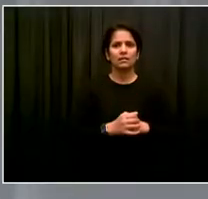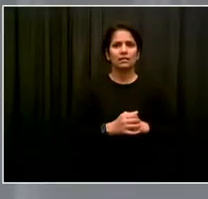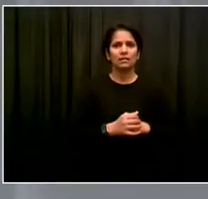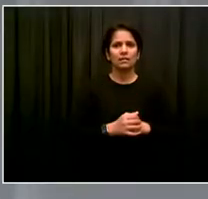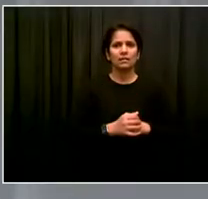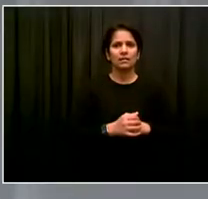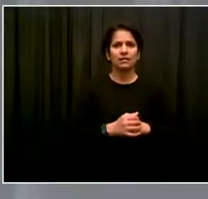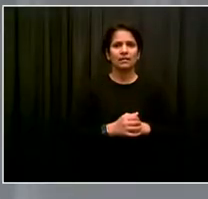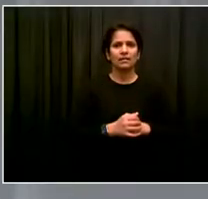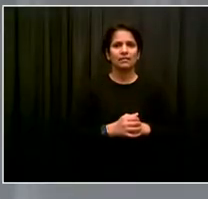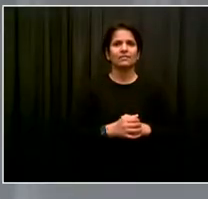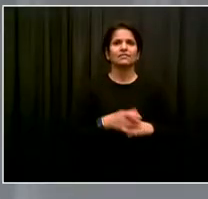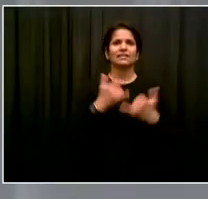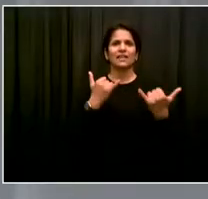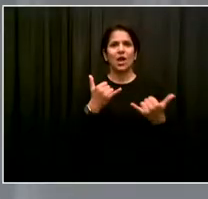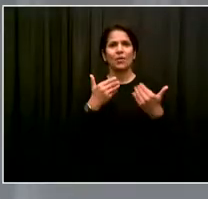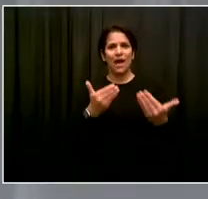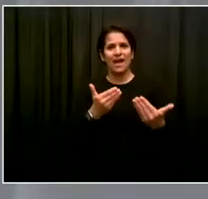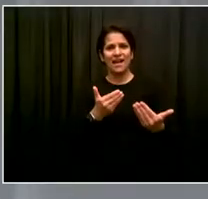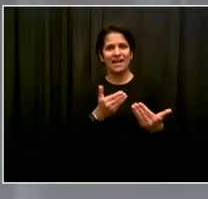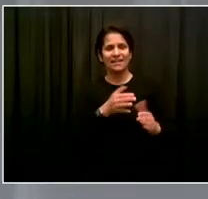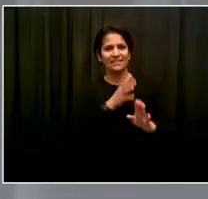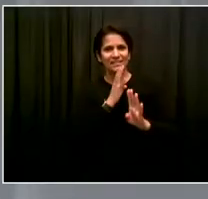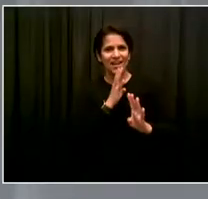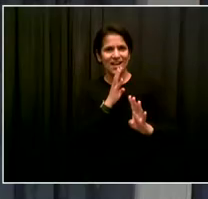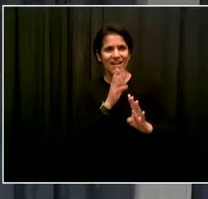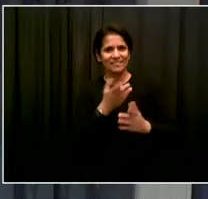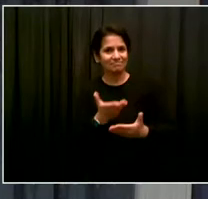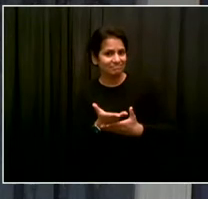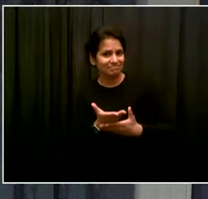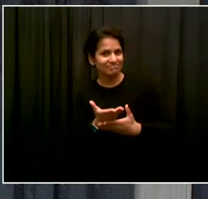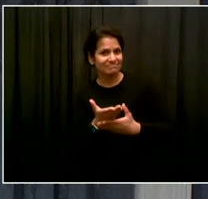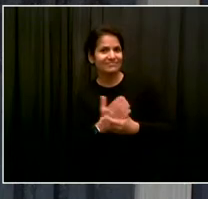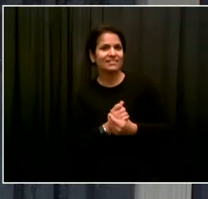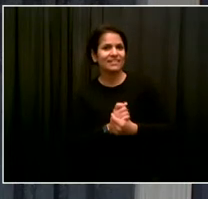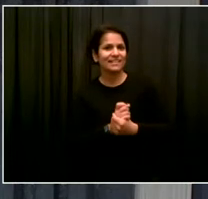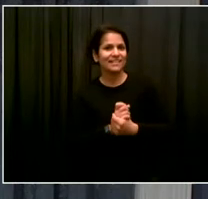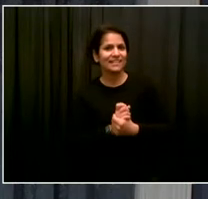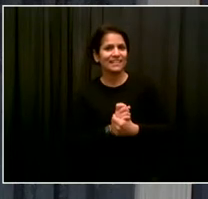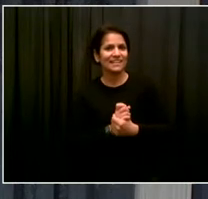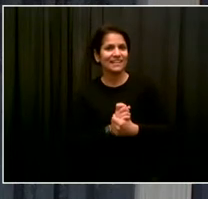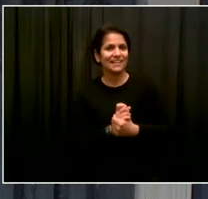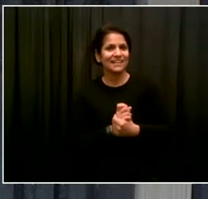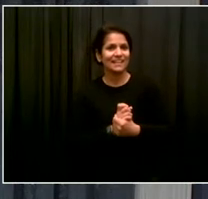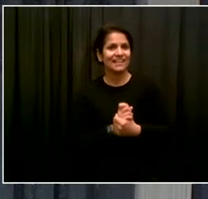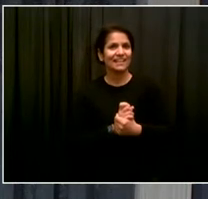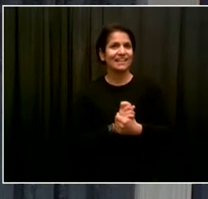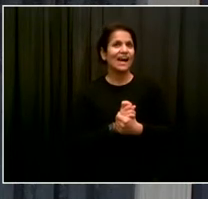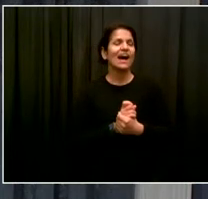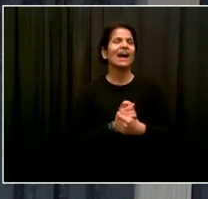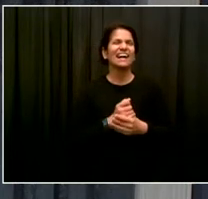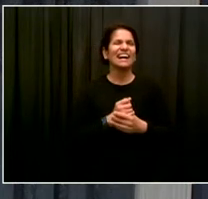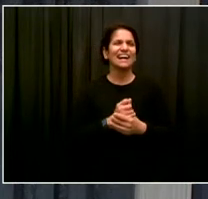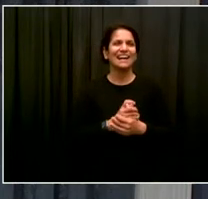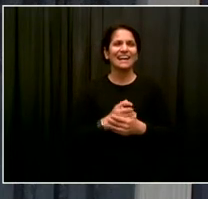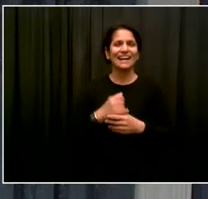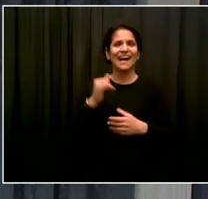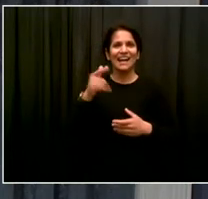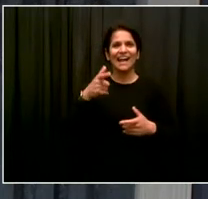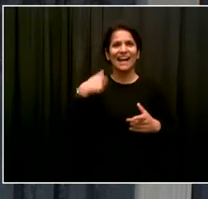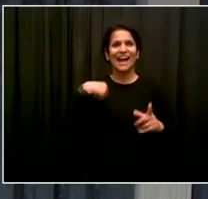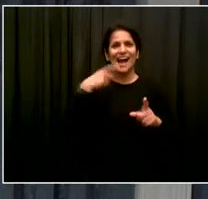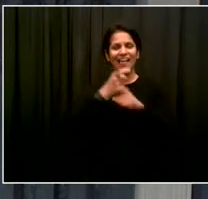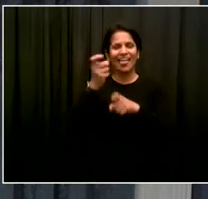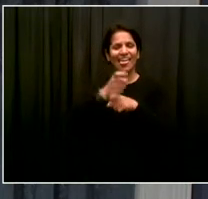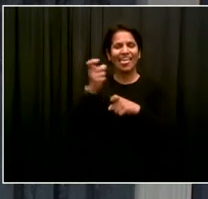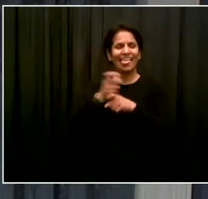go ahead. The bin is here. I'm confused. I was told the bin had remarks and